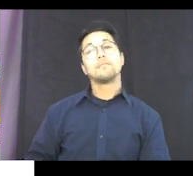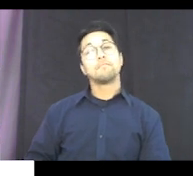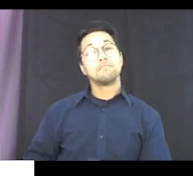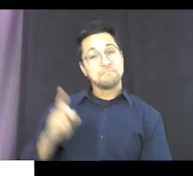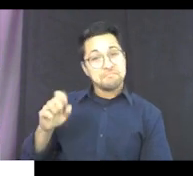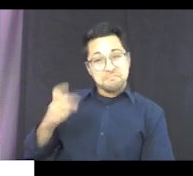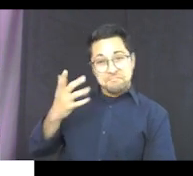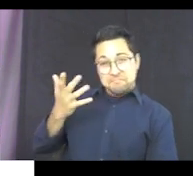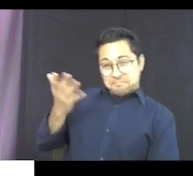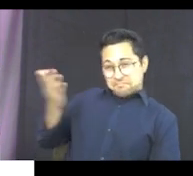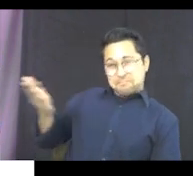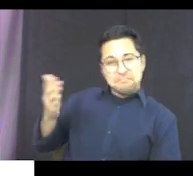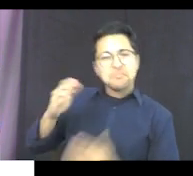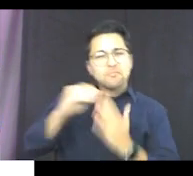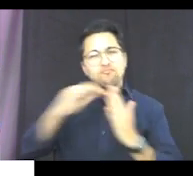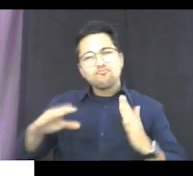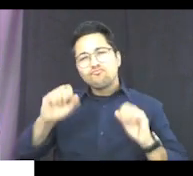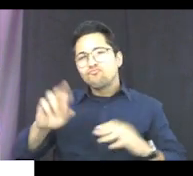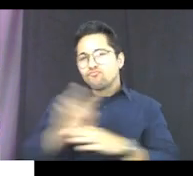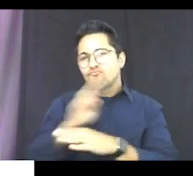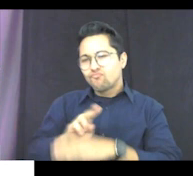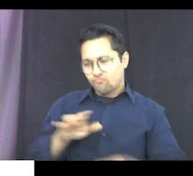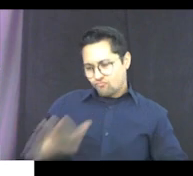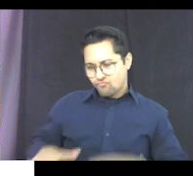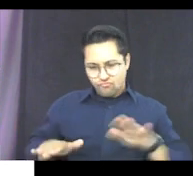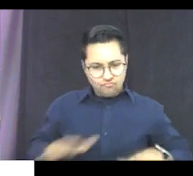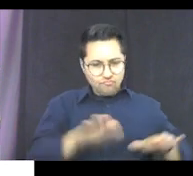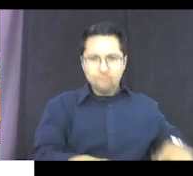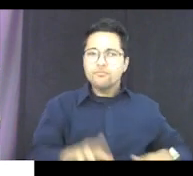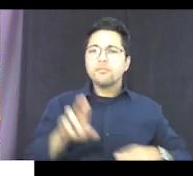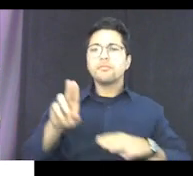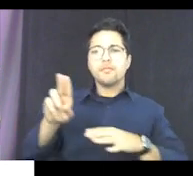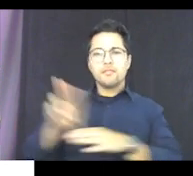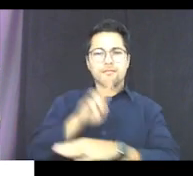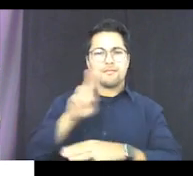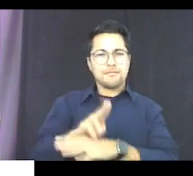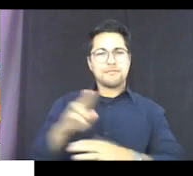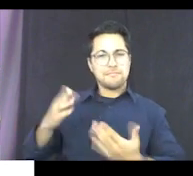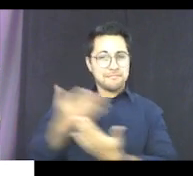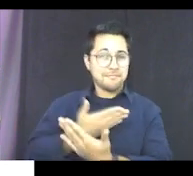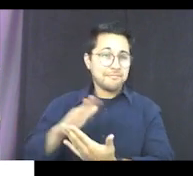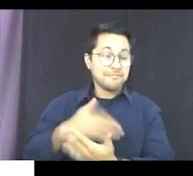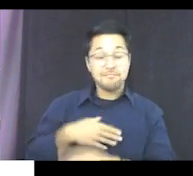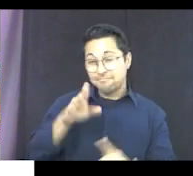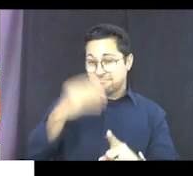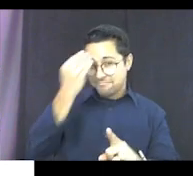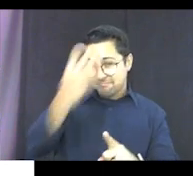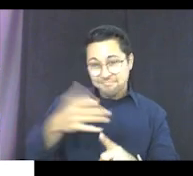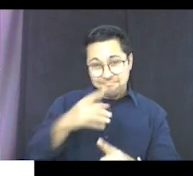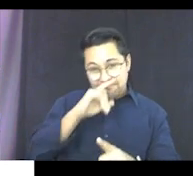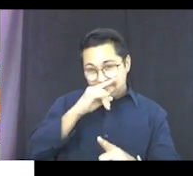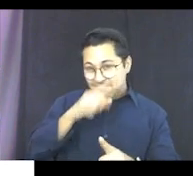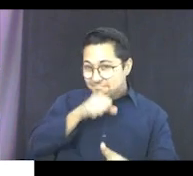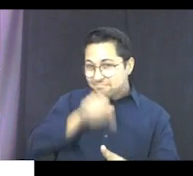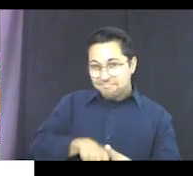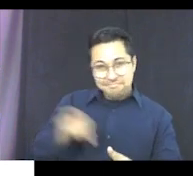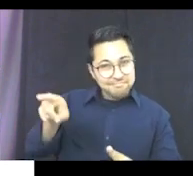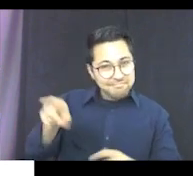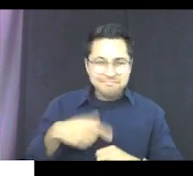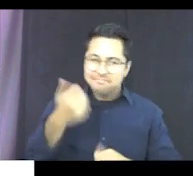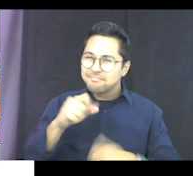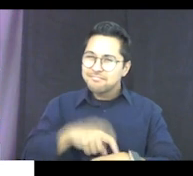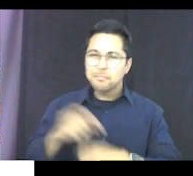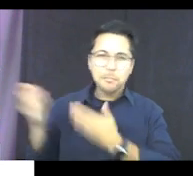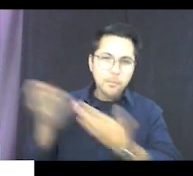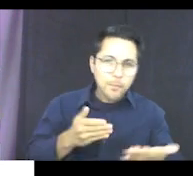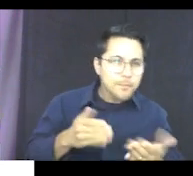So you can see that students can use the switches to be able to play the musical instrument, and I have to say kids absolutely love playing with this one anytime I